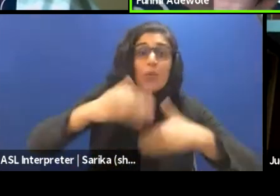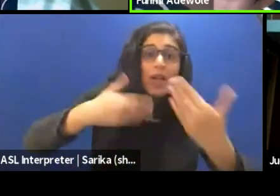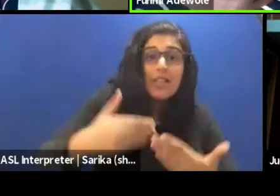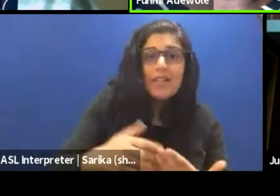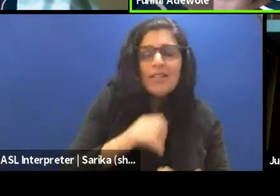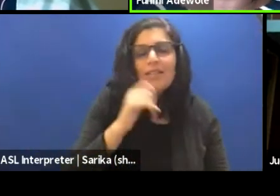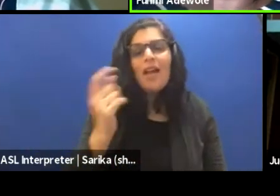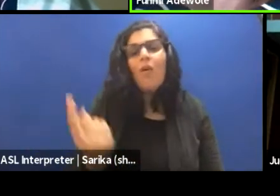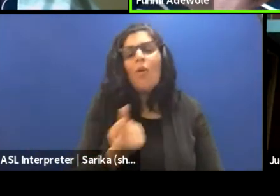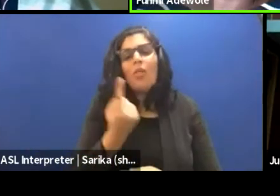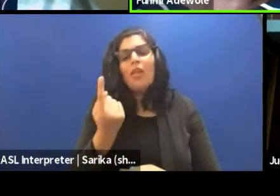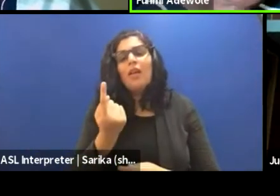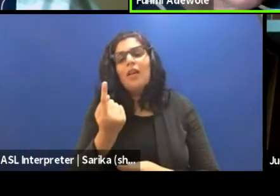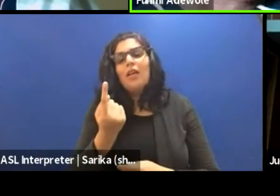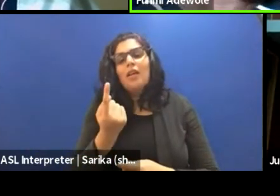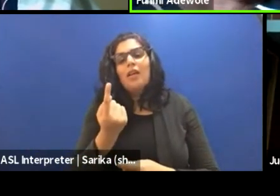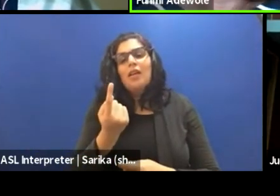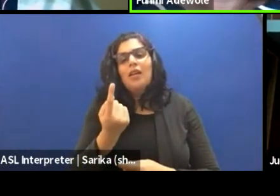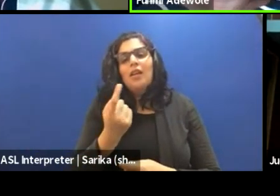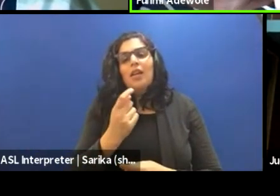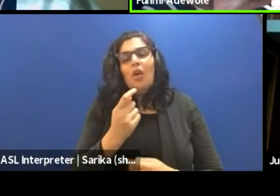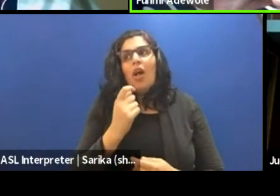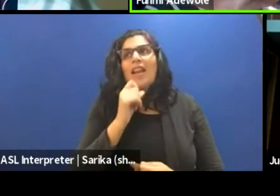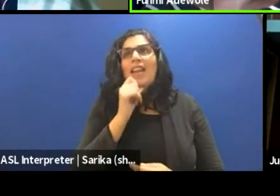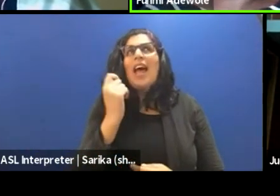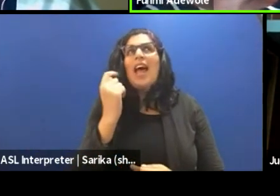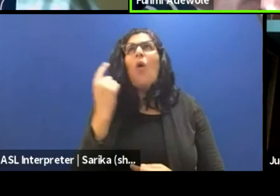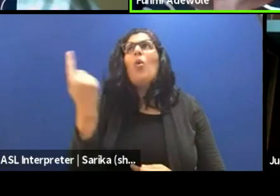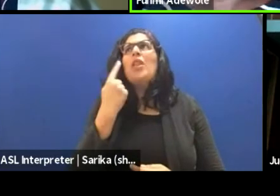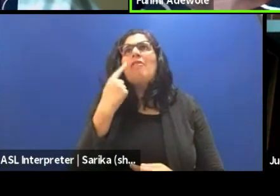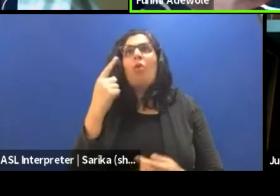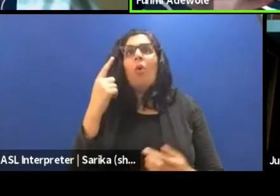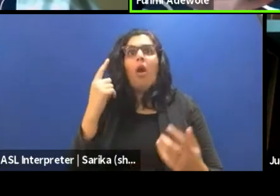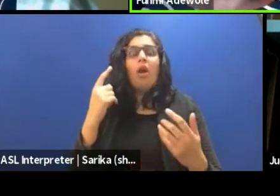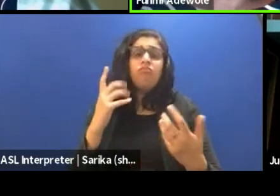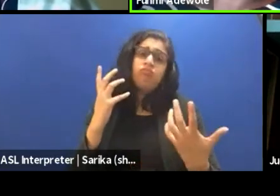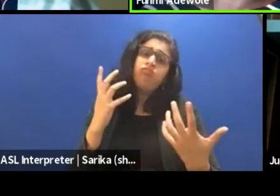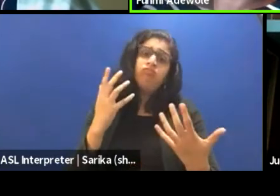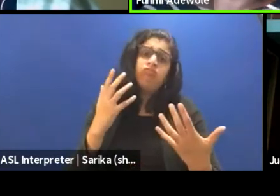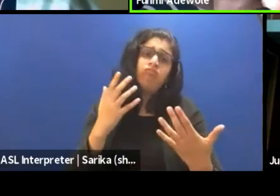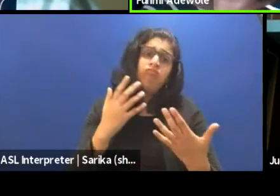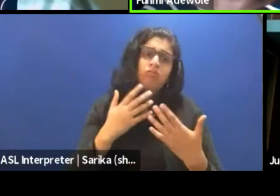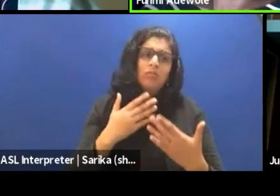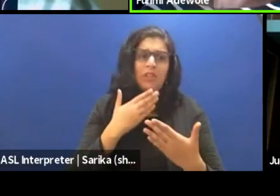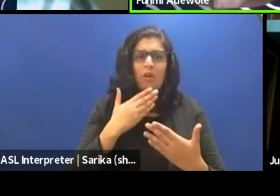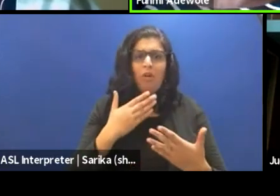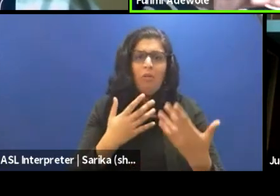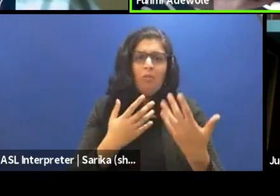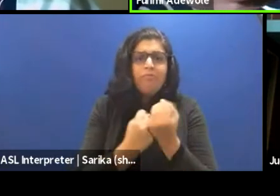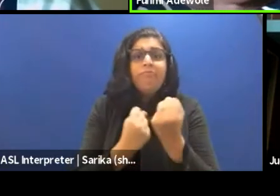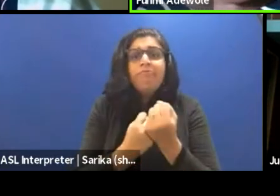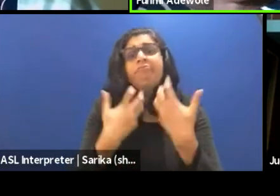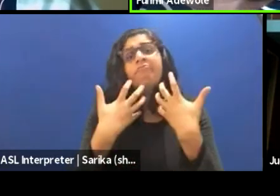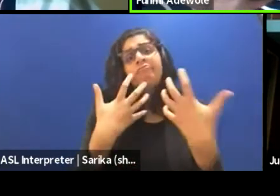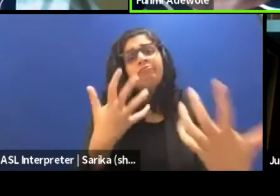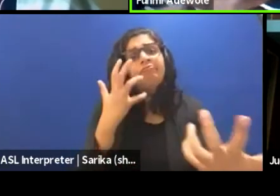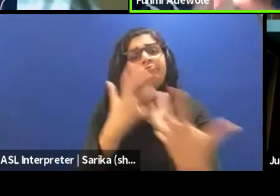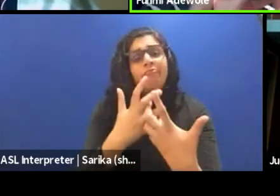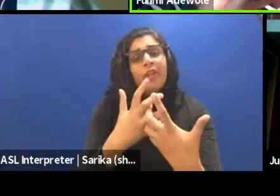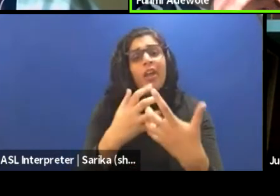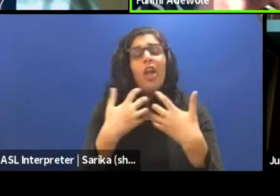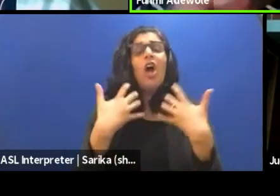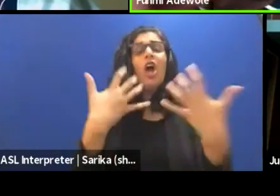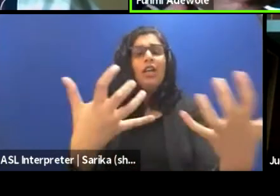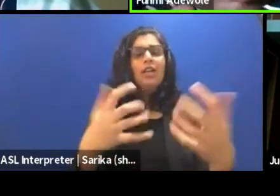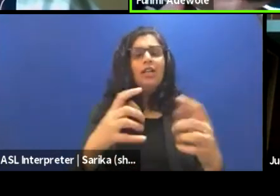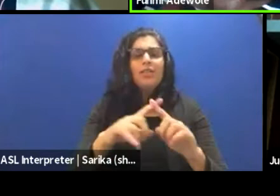Not necessarily to do everything to please the audience, but to know when those conversations need to be had, or how to frame, or where